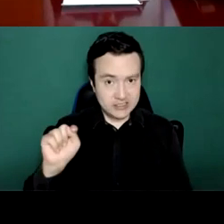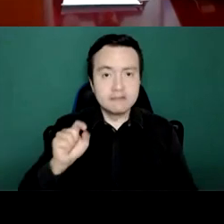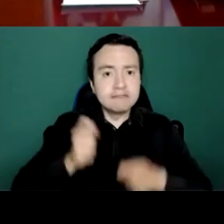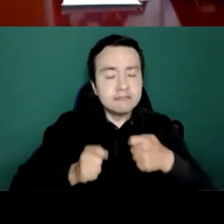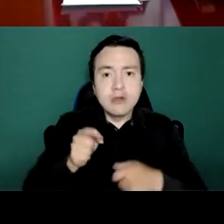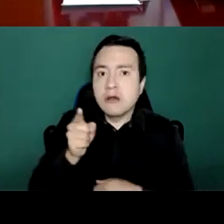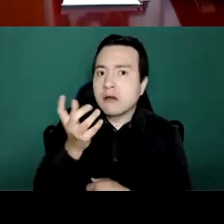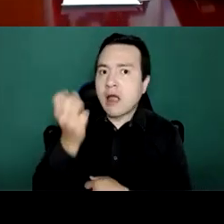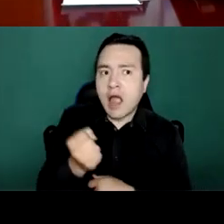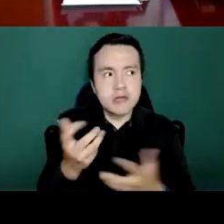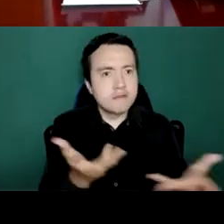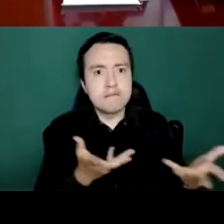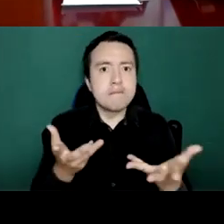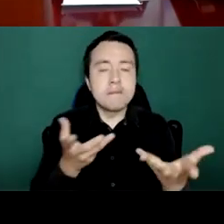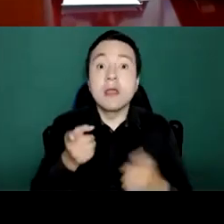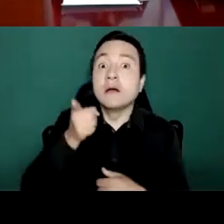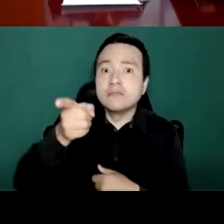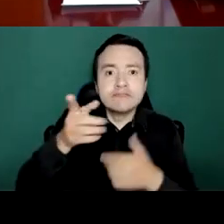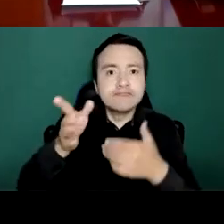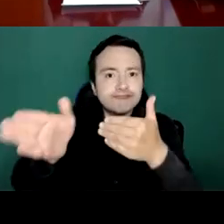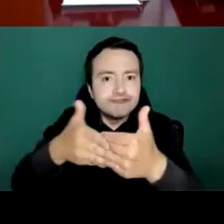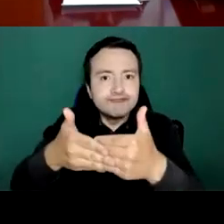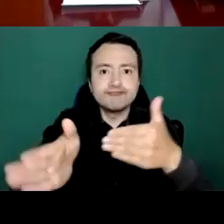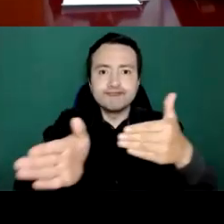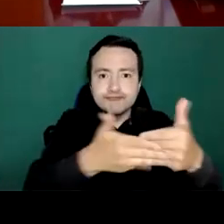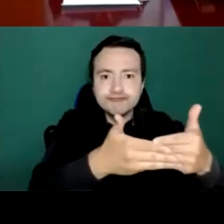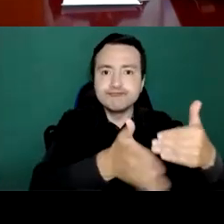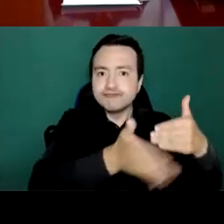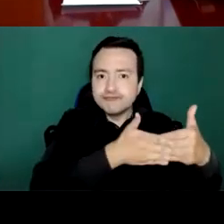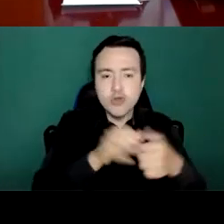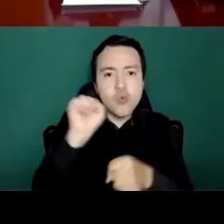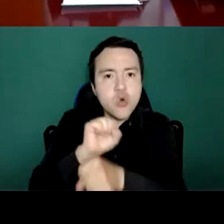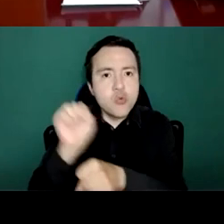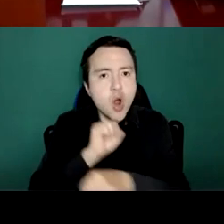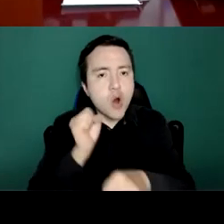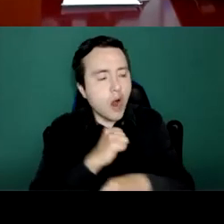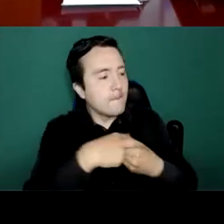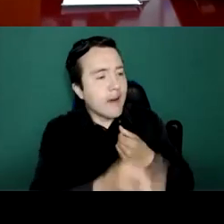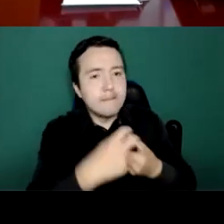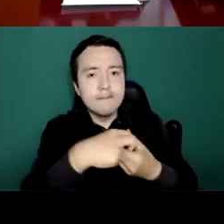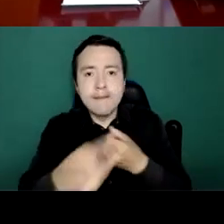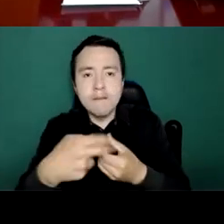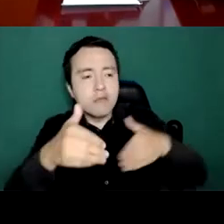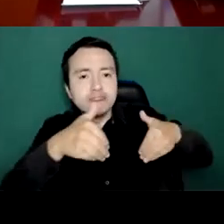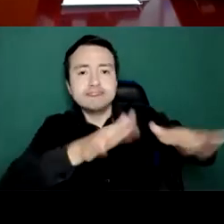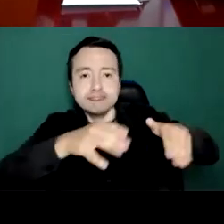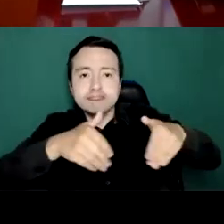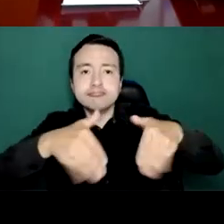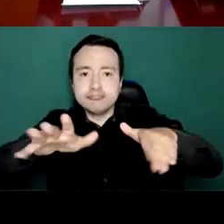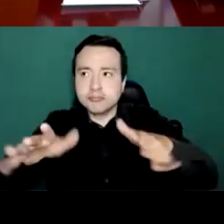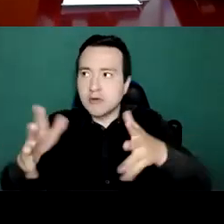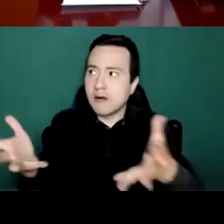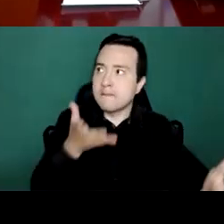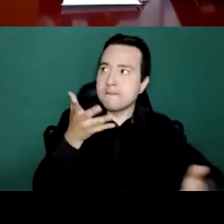they also have the financial burden. So we have to treat with them. On the right-hand